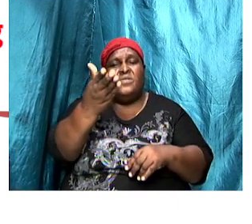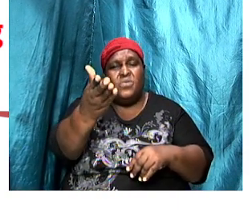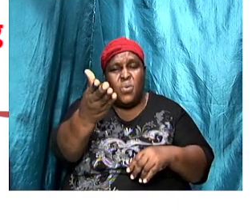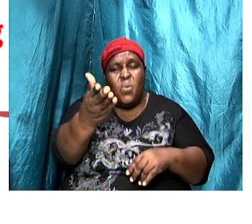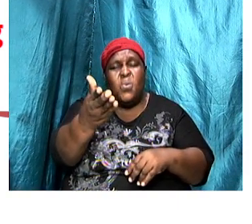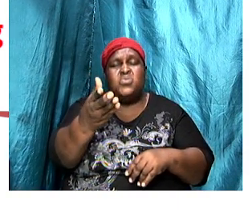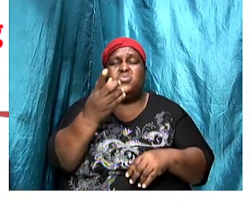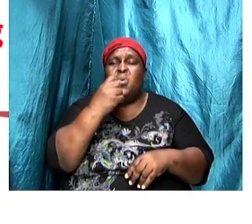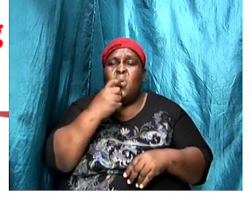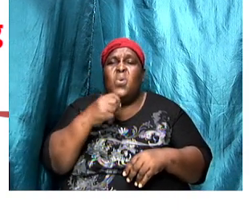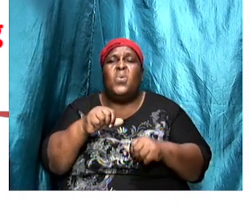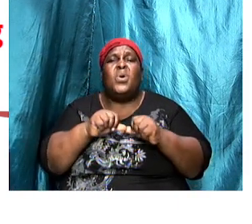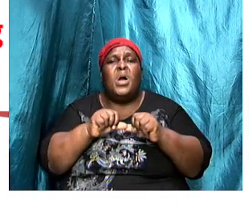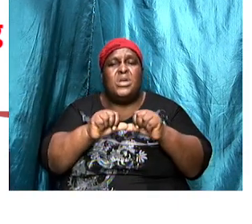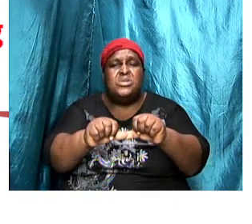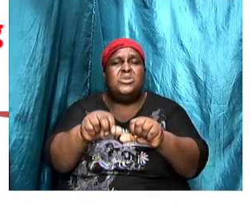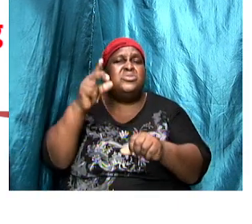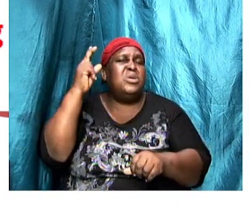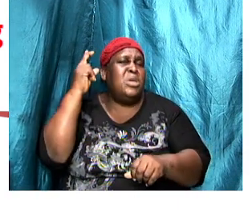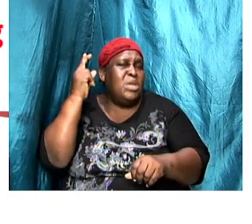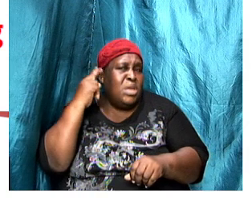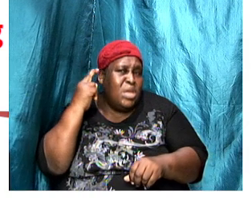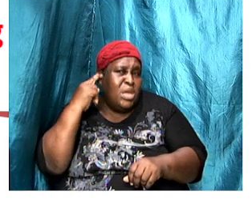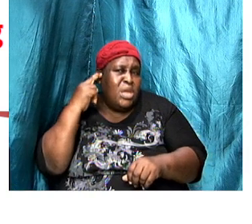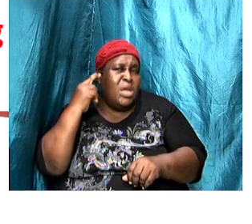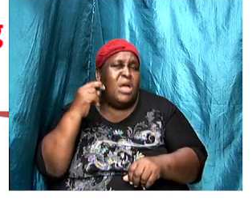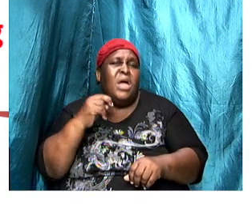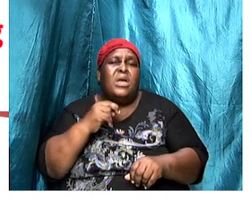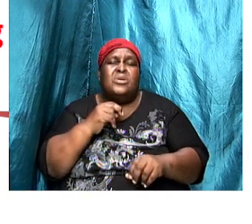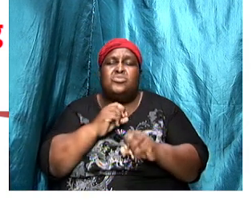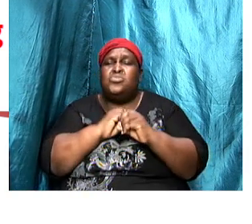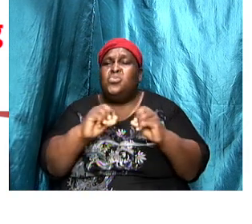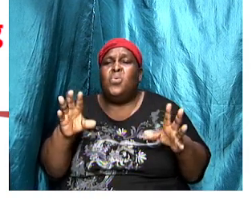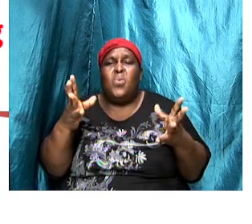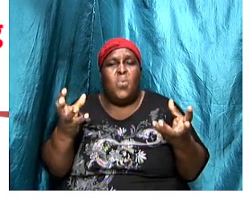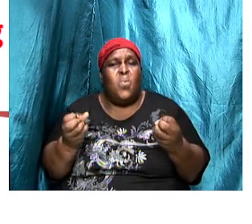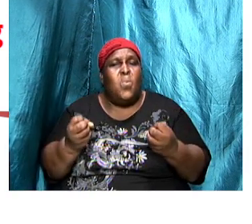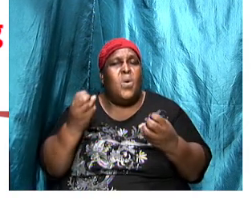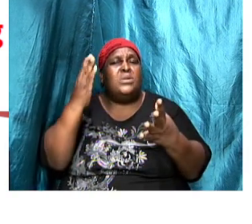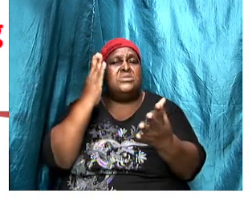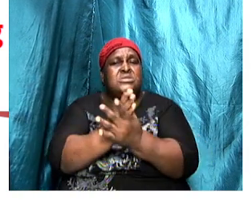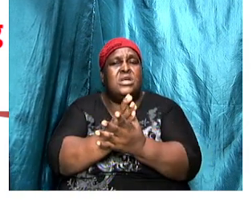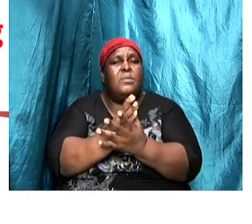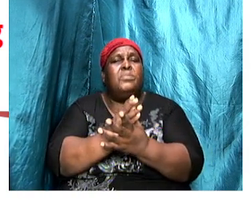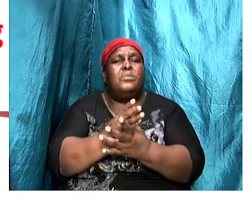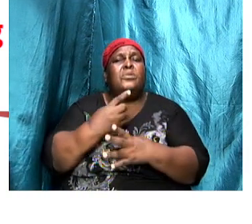hear and continue not to make the move to stop we will feel